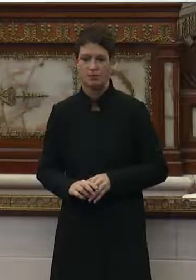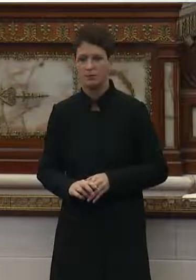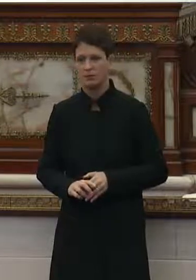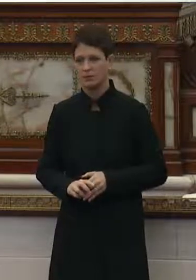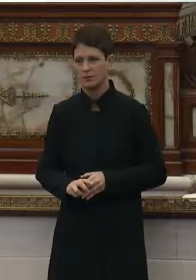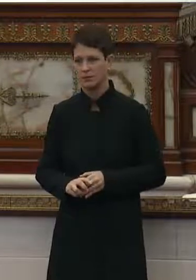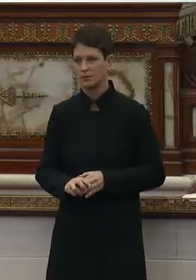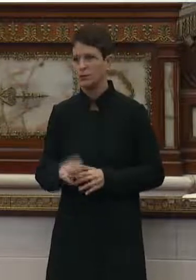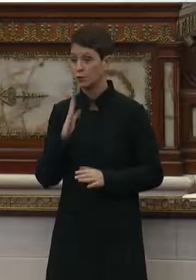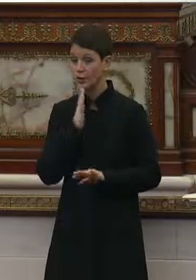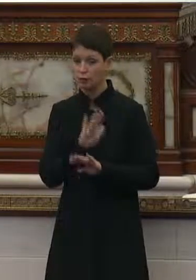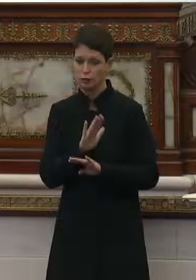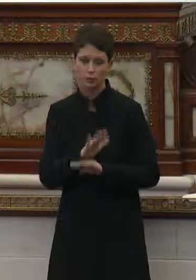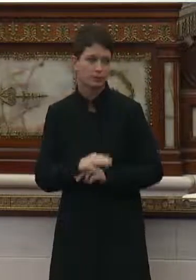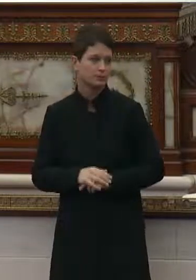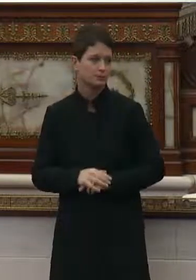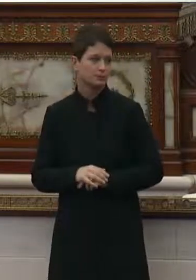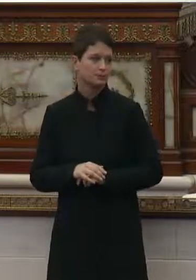Good afternoon.